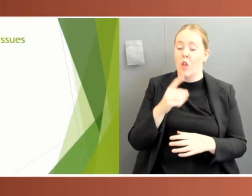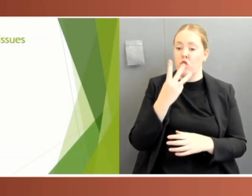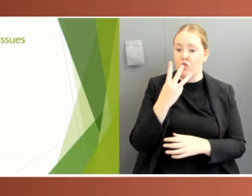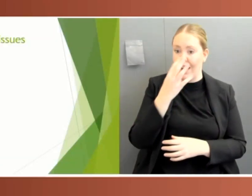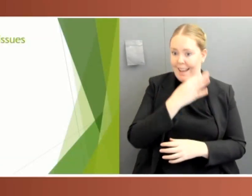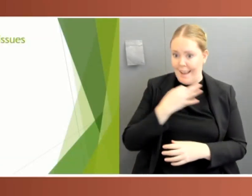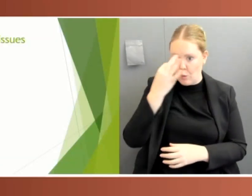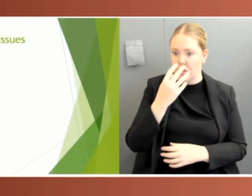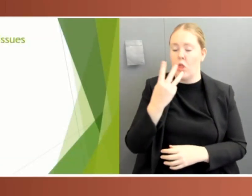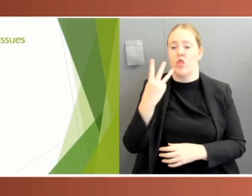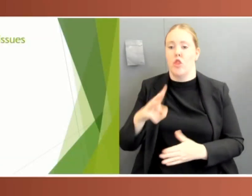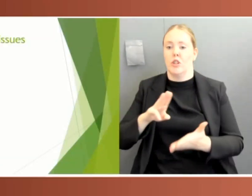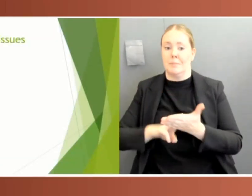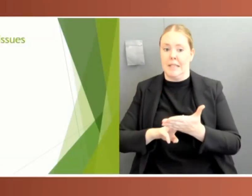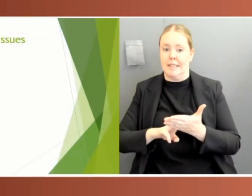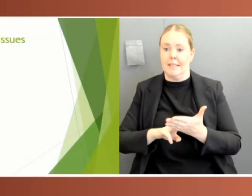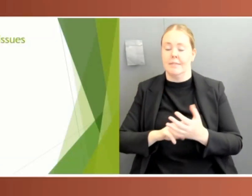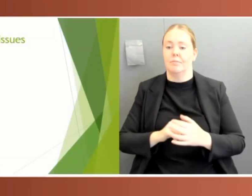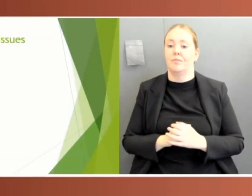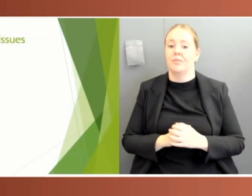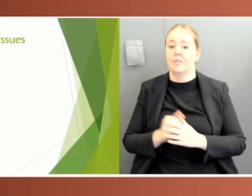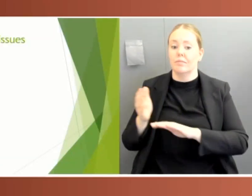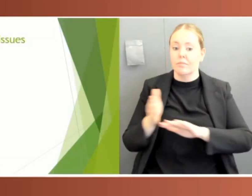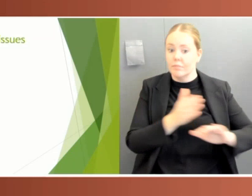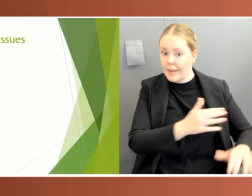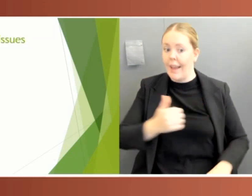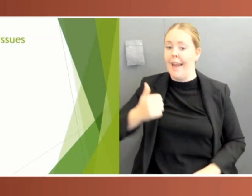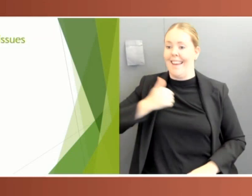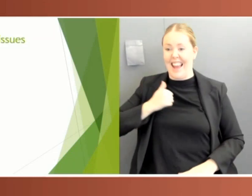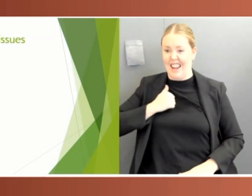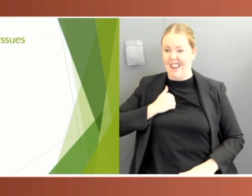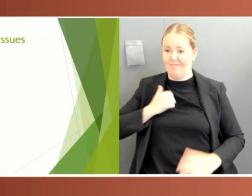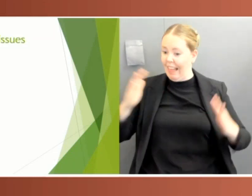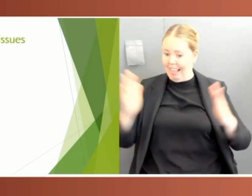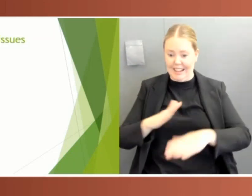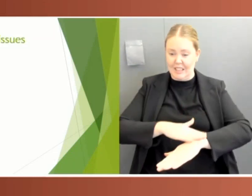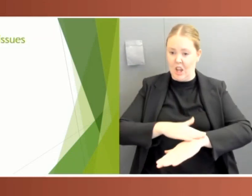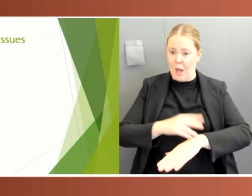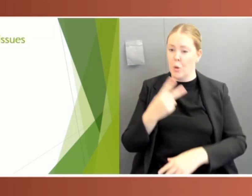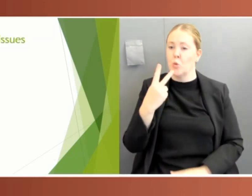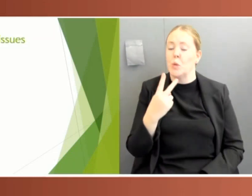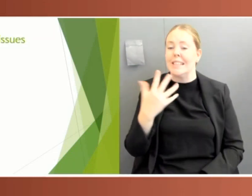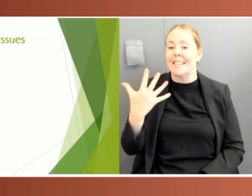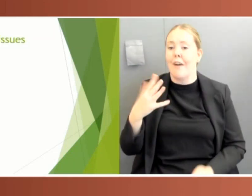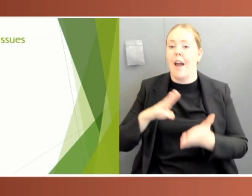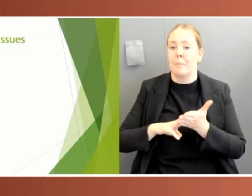In Canada, the House was provided with even less time for debate, just 25 minutes before they suspended their parliament.